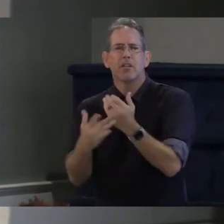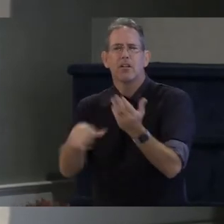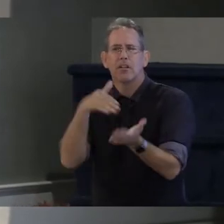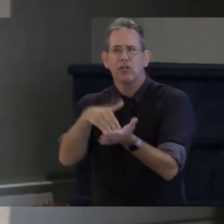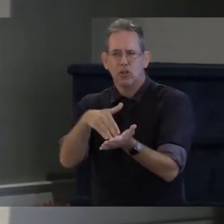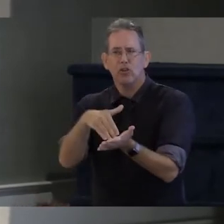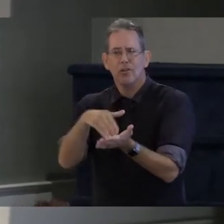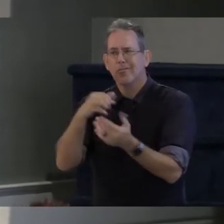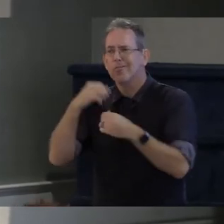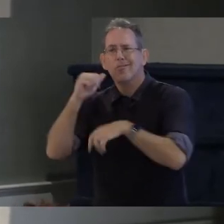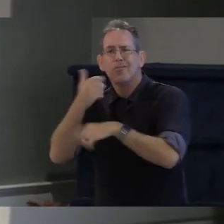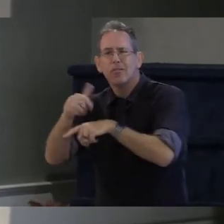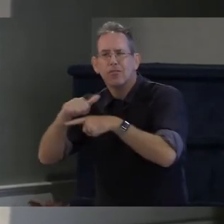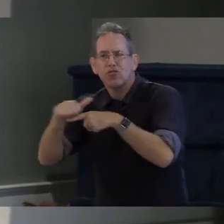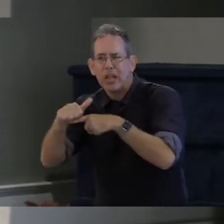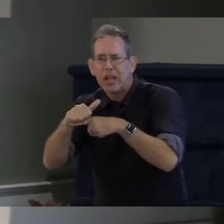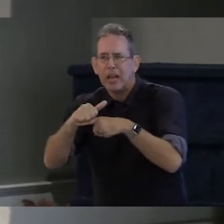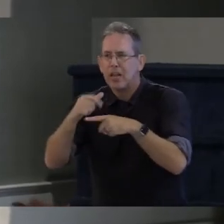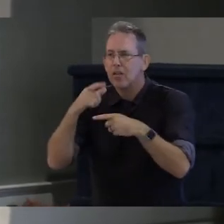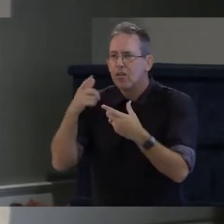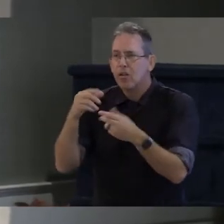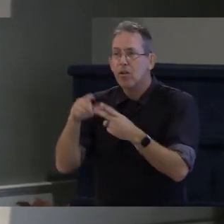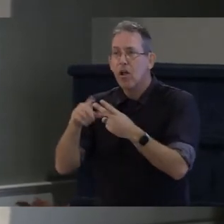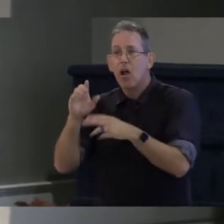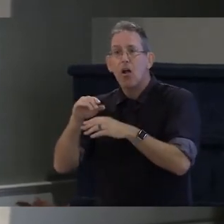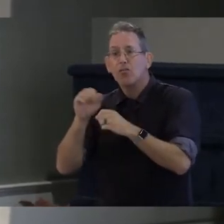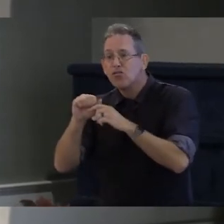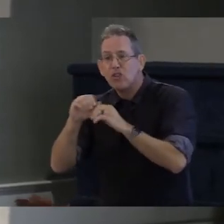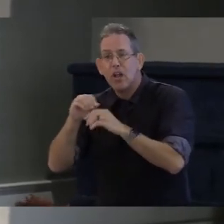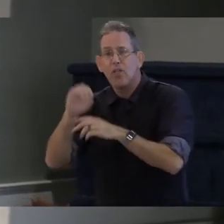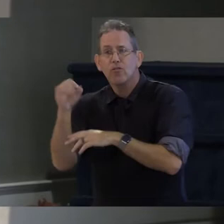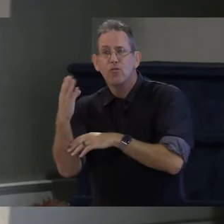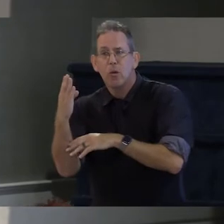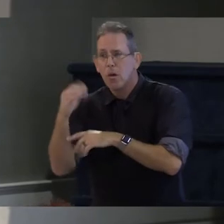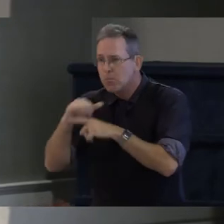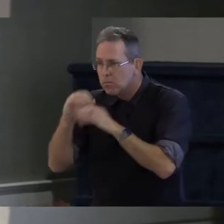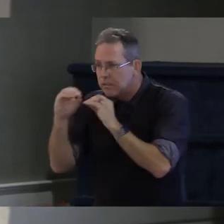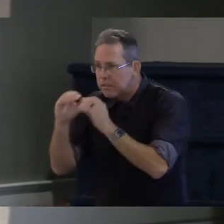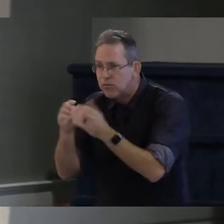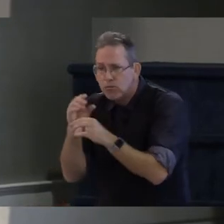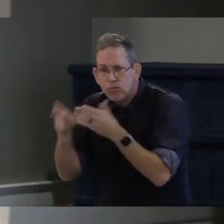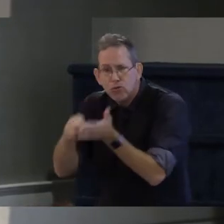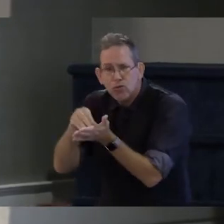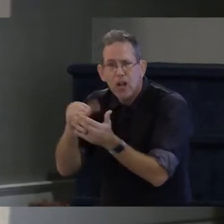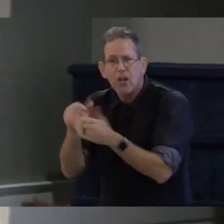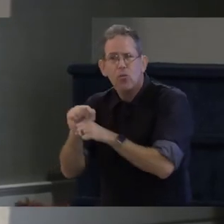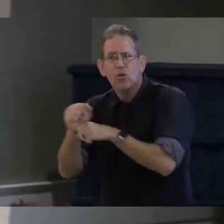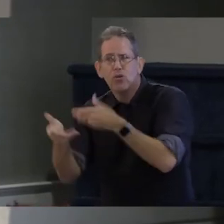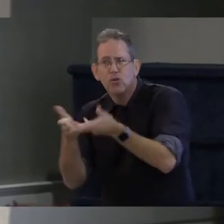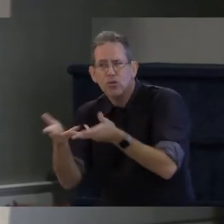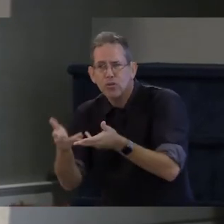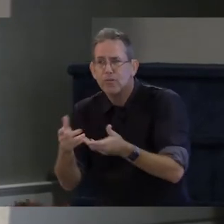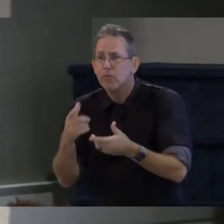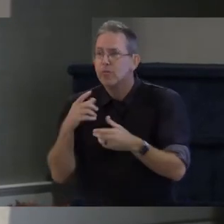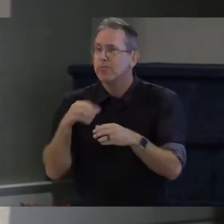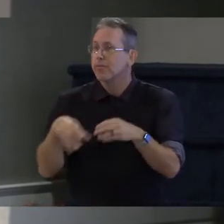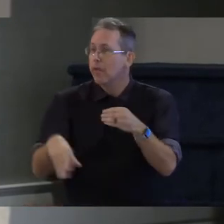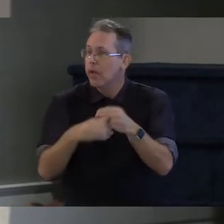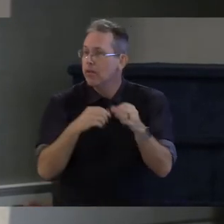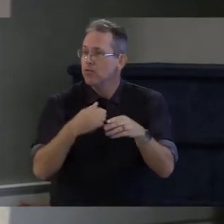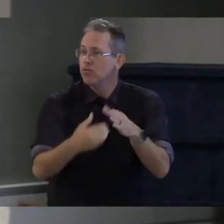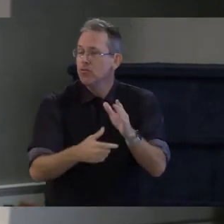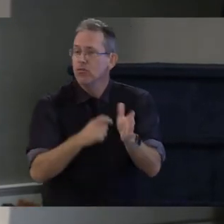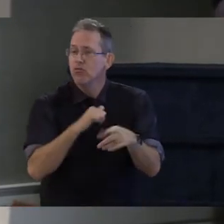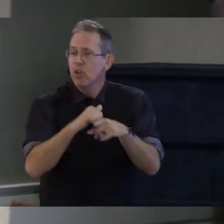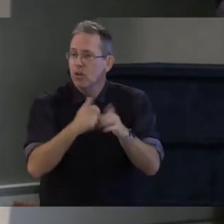on the job so we can have more and more individuals receive the training they need to enter the workforce and not having to